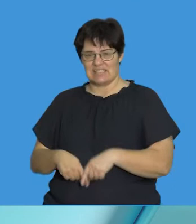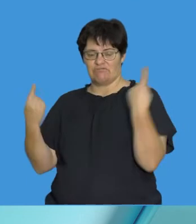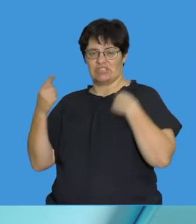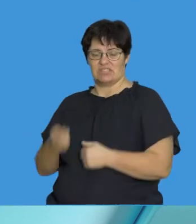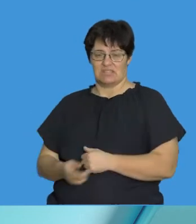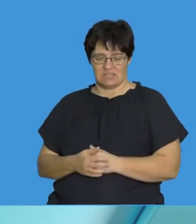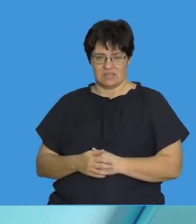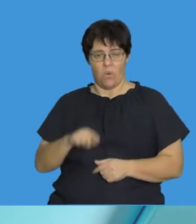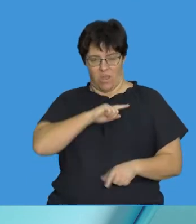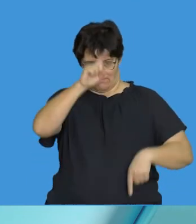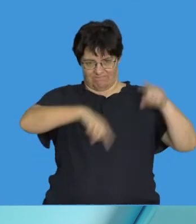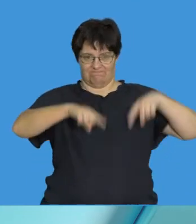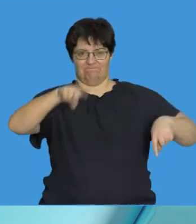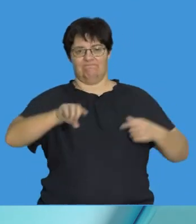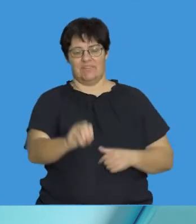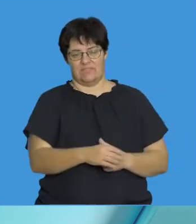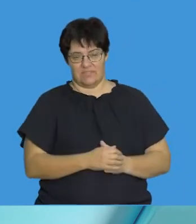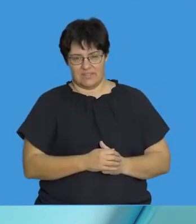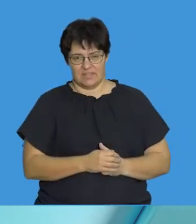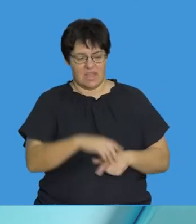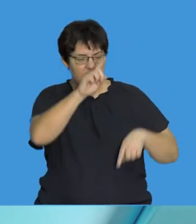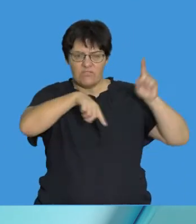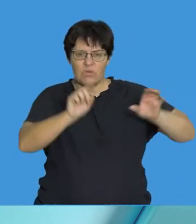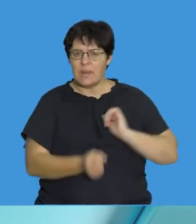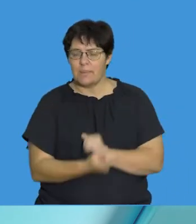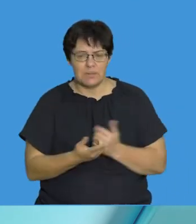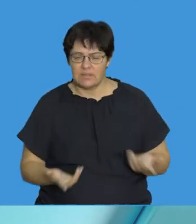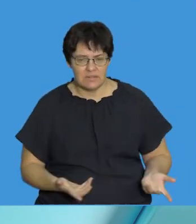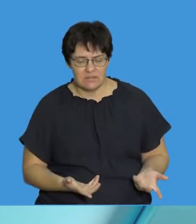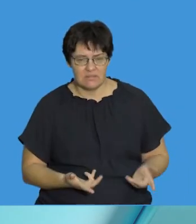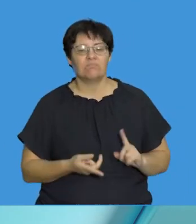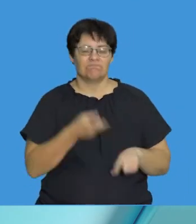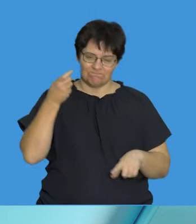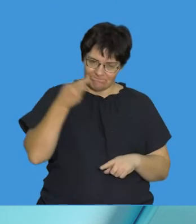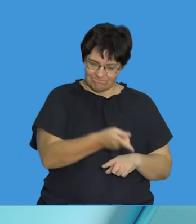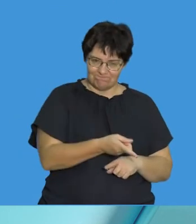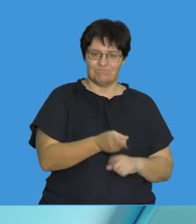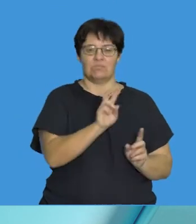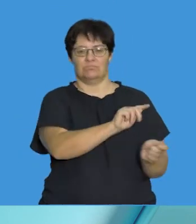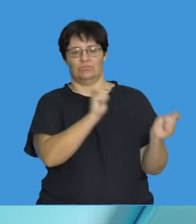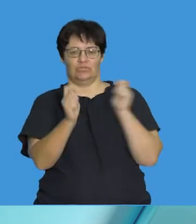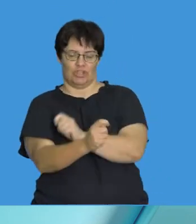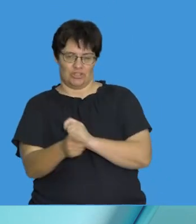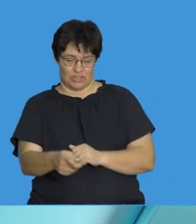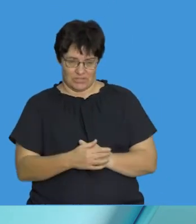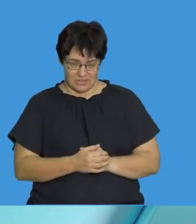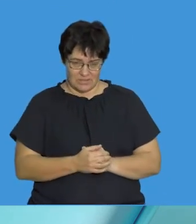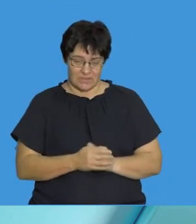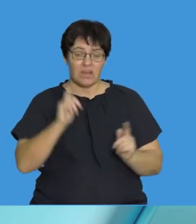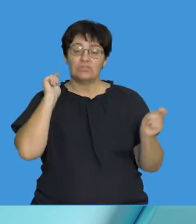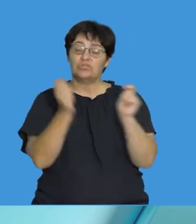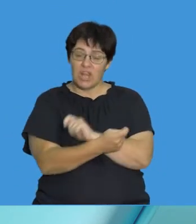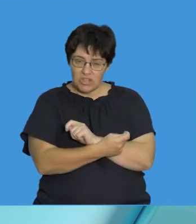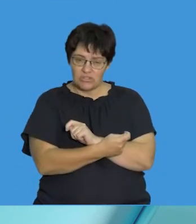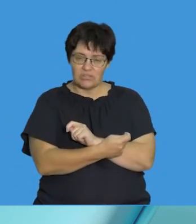based on variation. Where does that variation come from? It comes from the mutations. So mutations